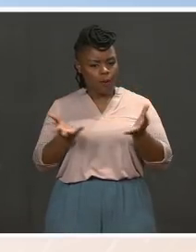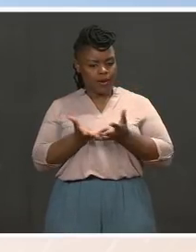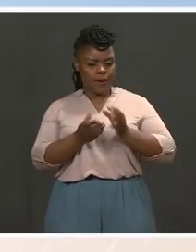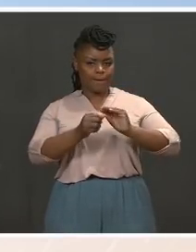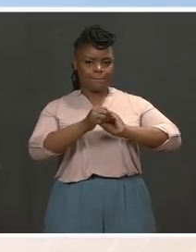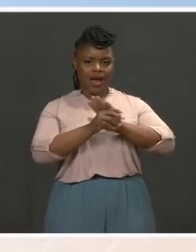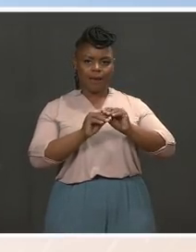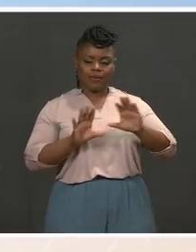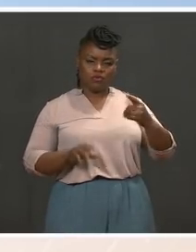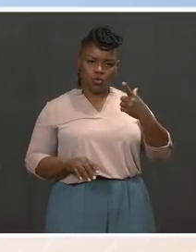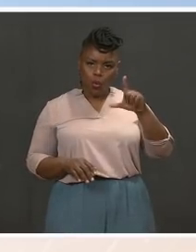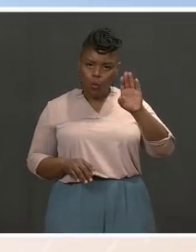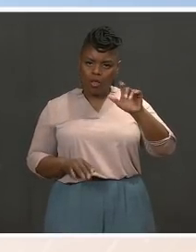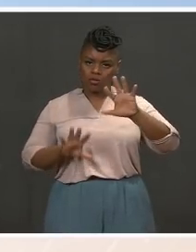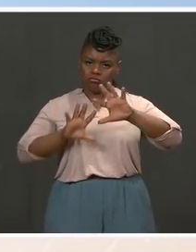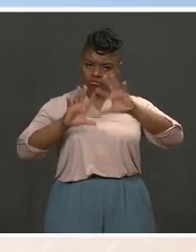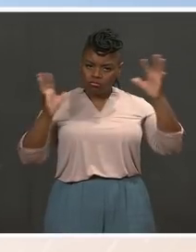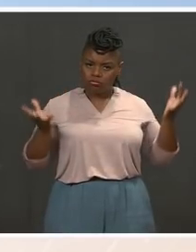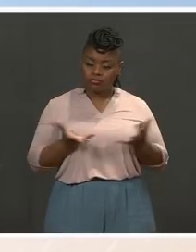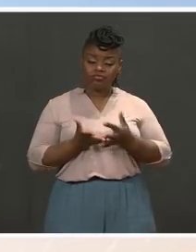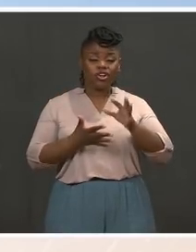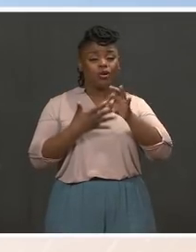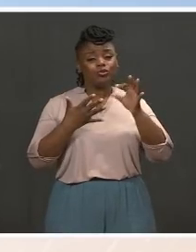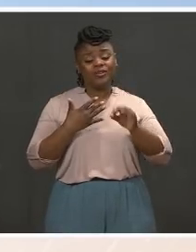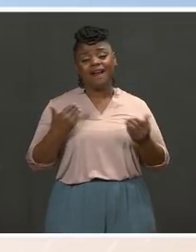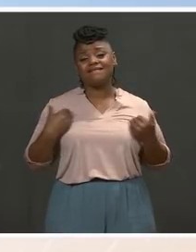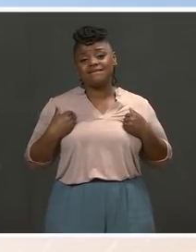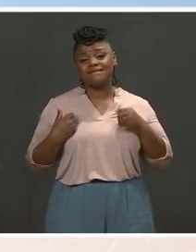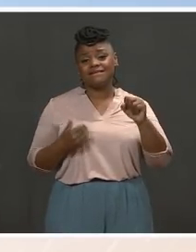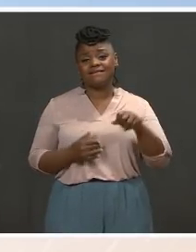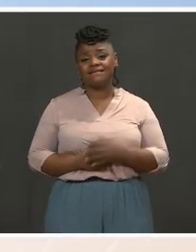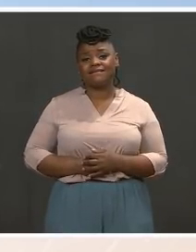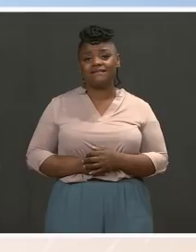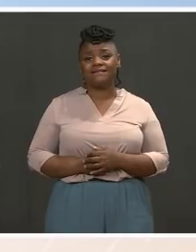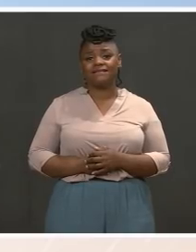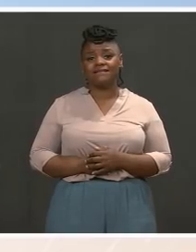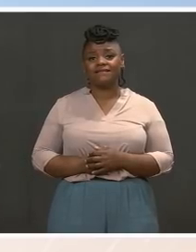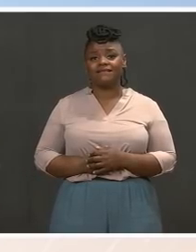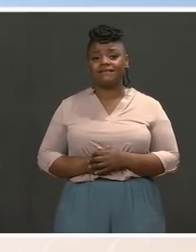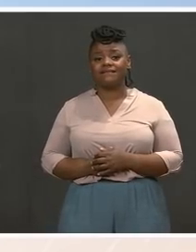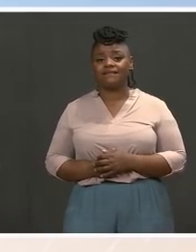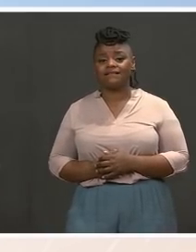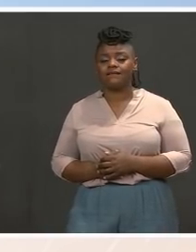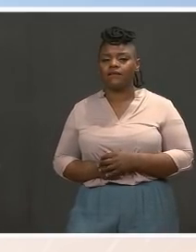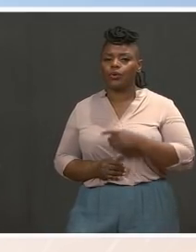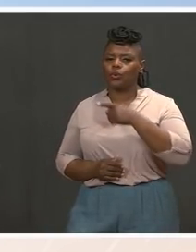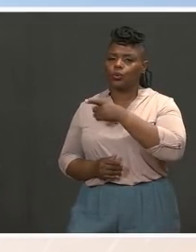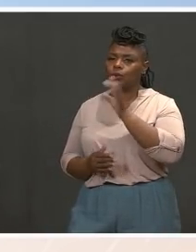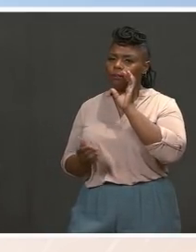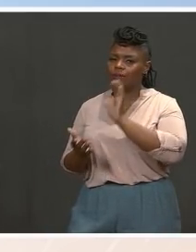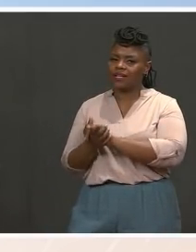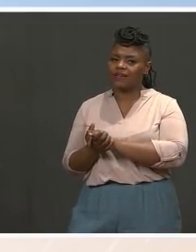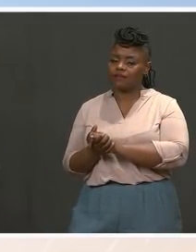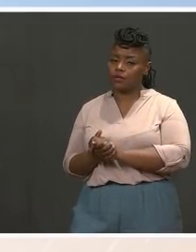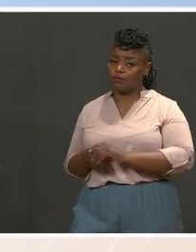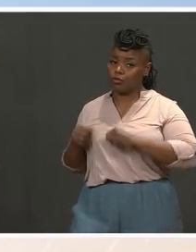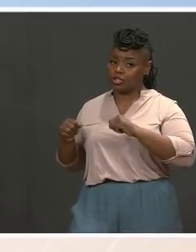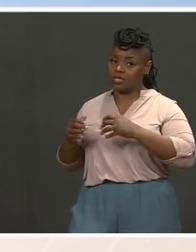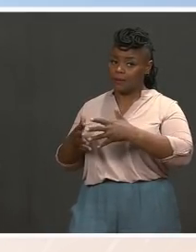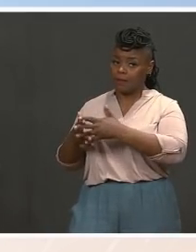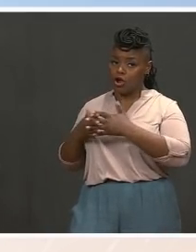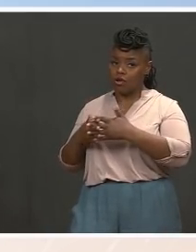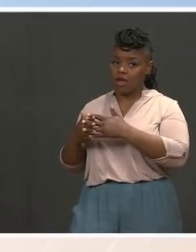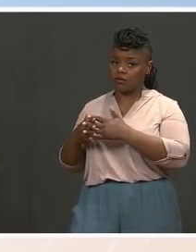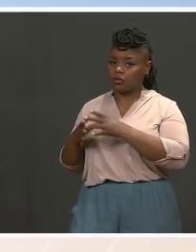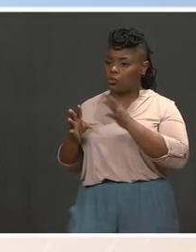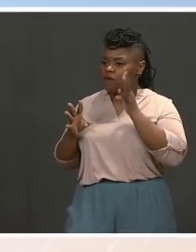of options. But I don't have any update for you on the patent question. As a general principle, do you believe that protecting American innovation and intellectual